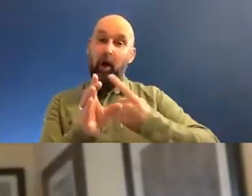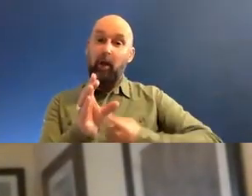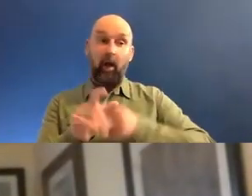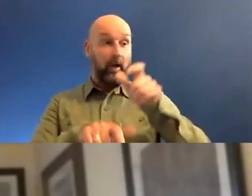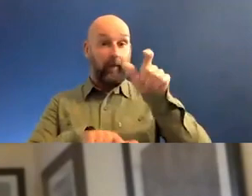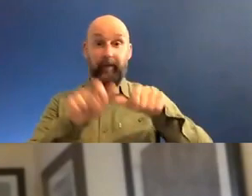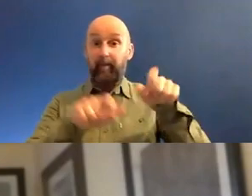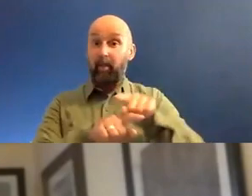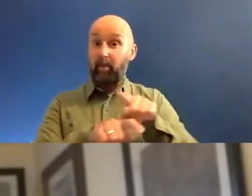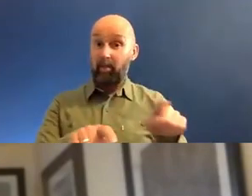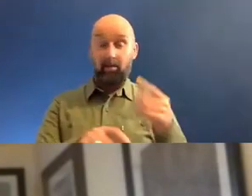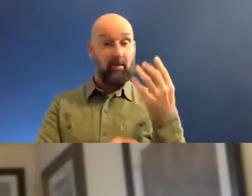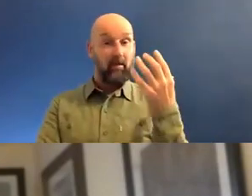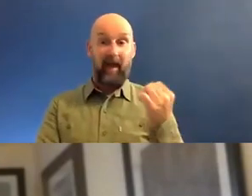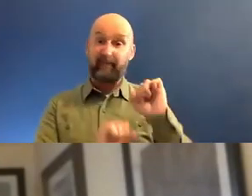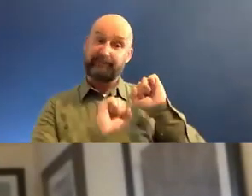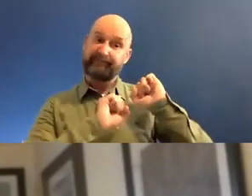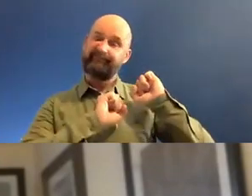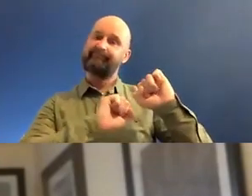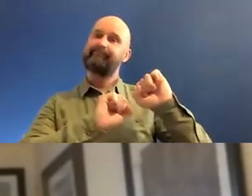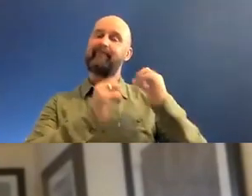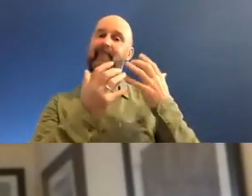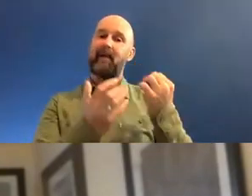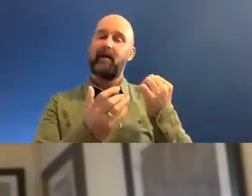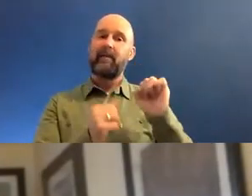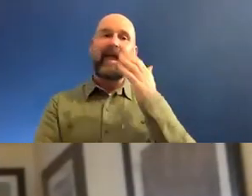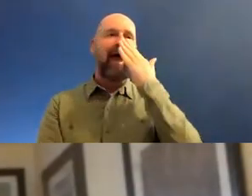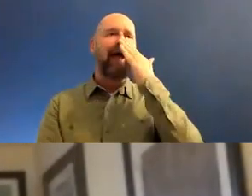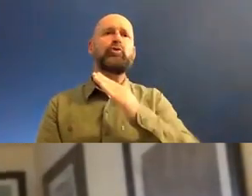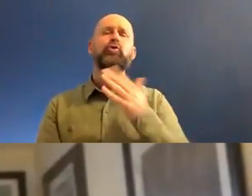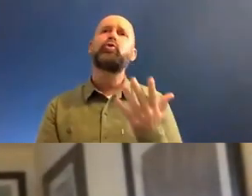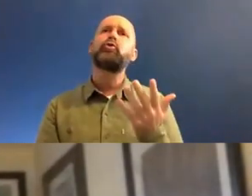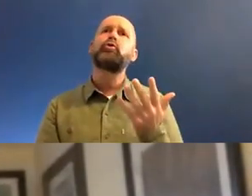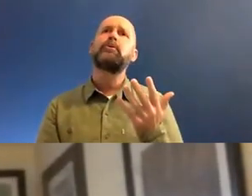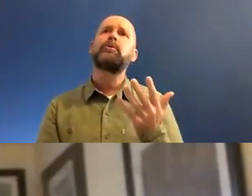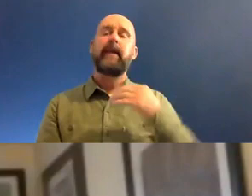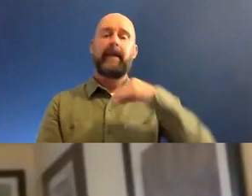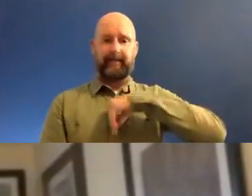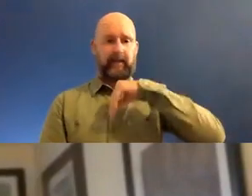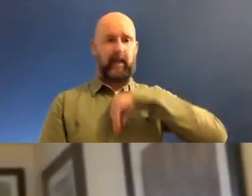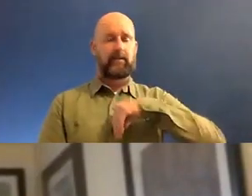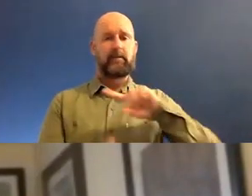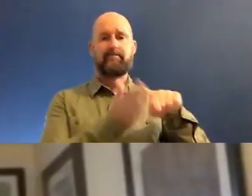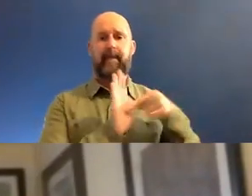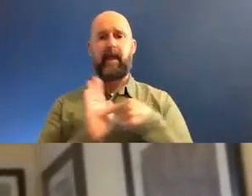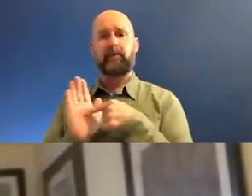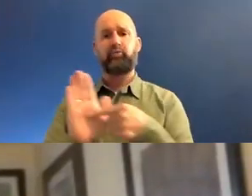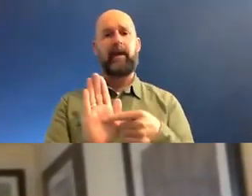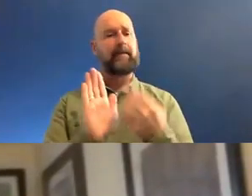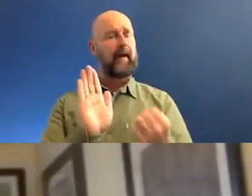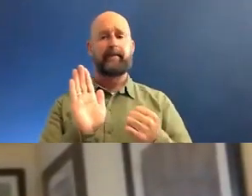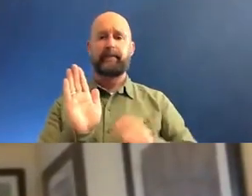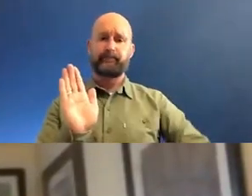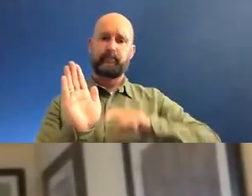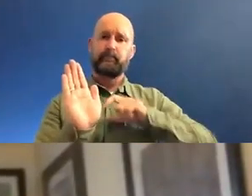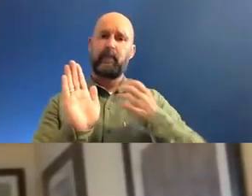who have the attitude to express what's deep inside them and they're doing it. And we live in